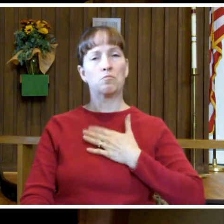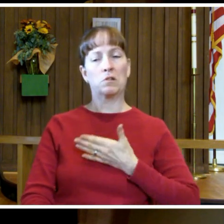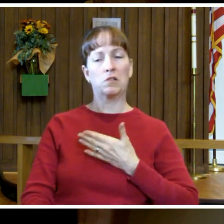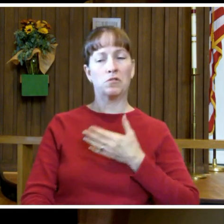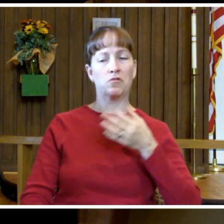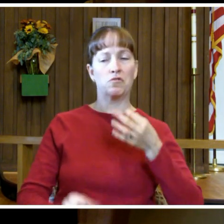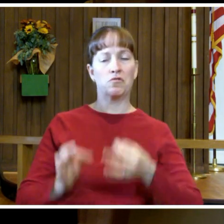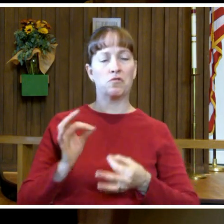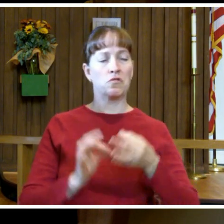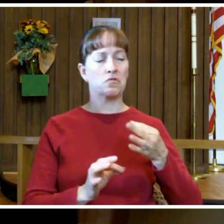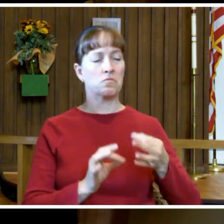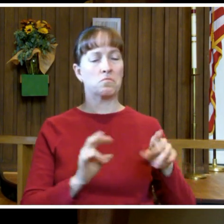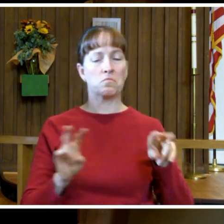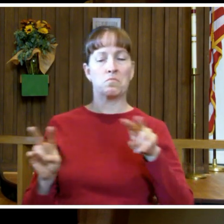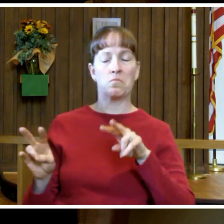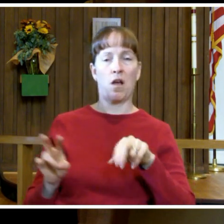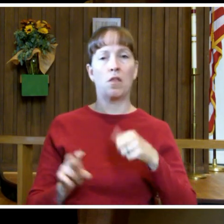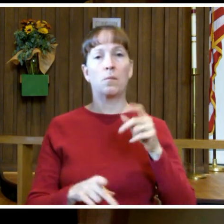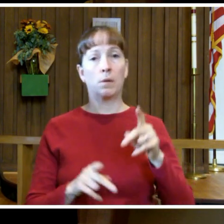judge others,